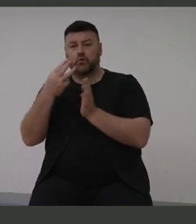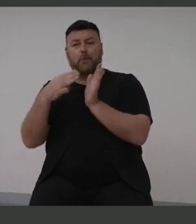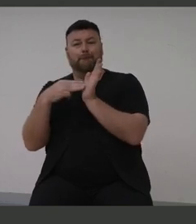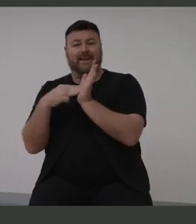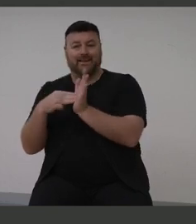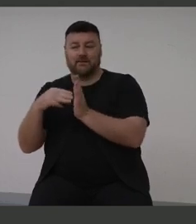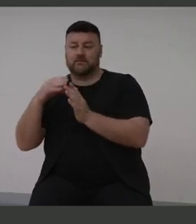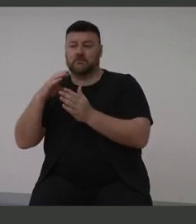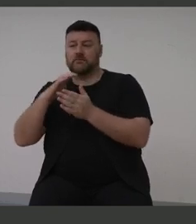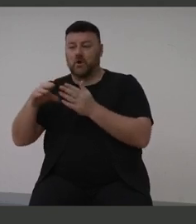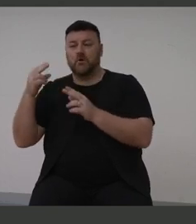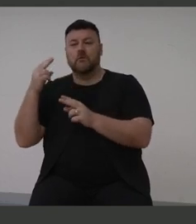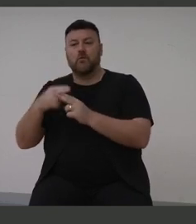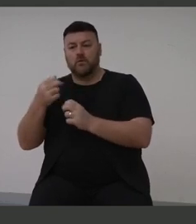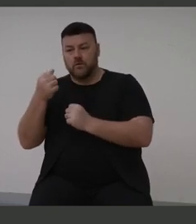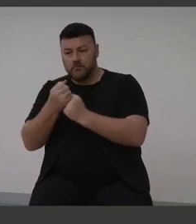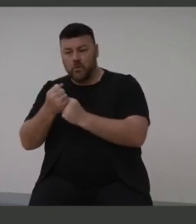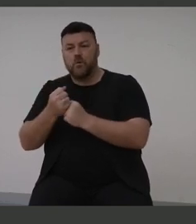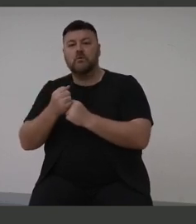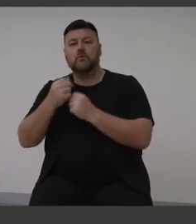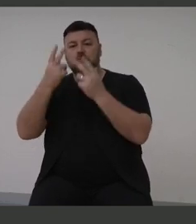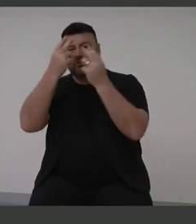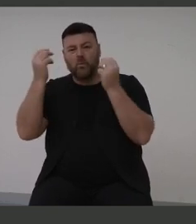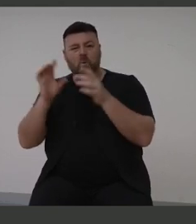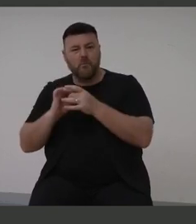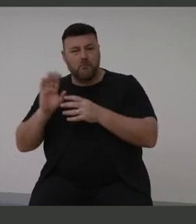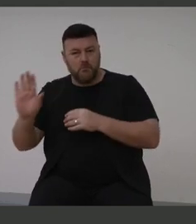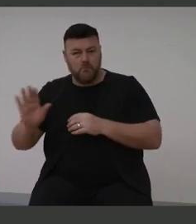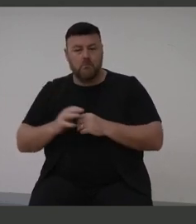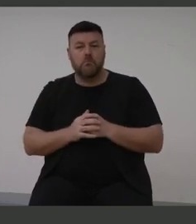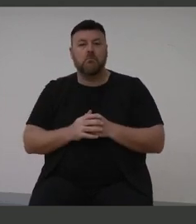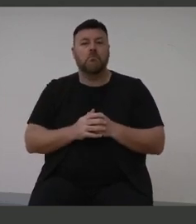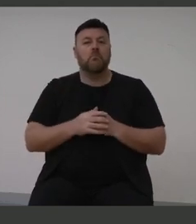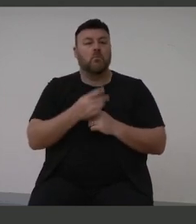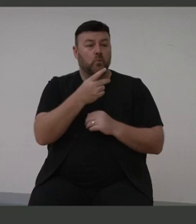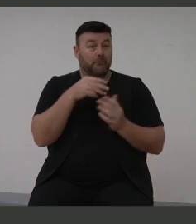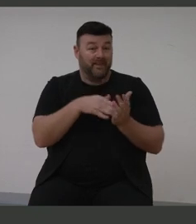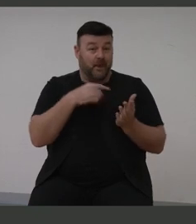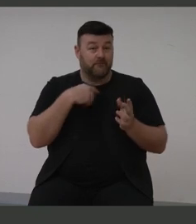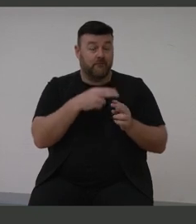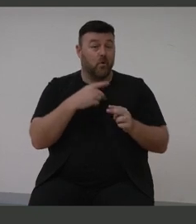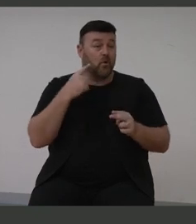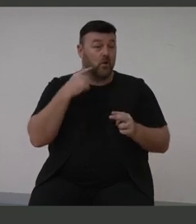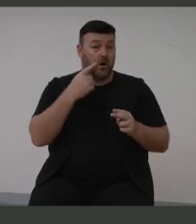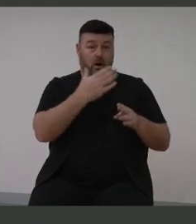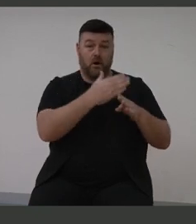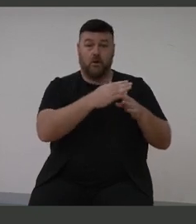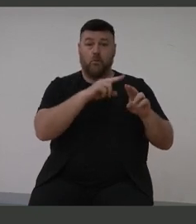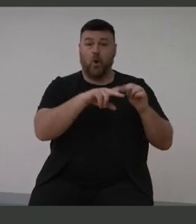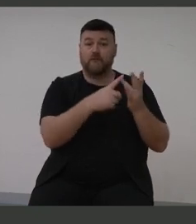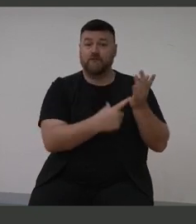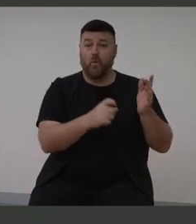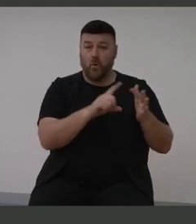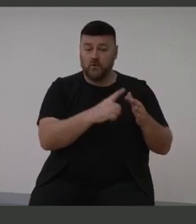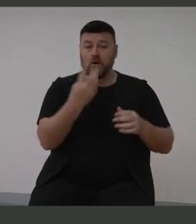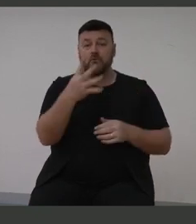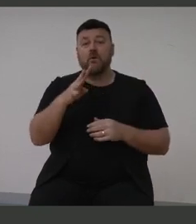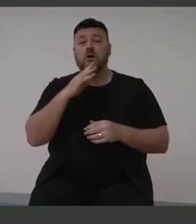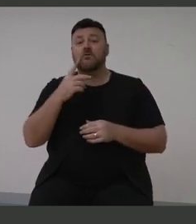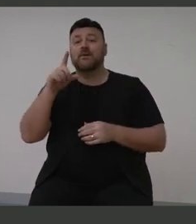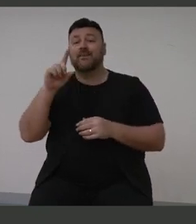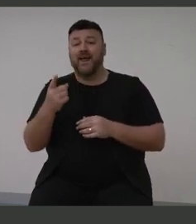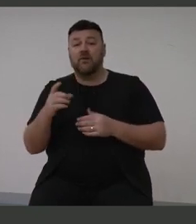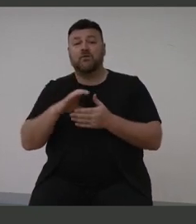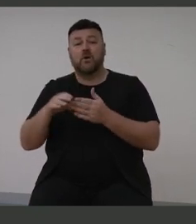loss. $200,000 for a hearing workforce audit and summit. And $400,000 to develop standards for tele